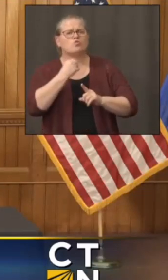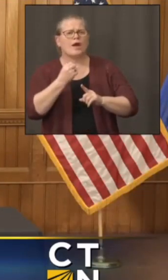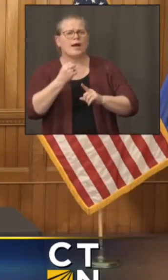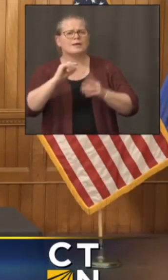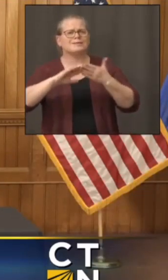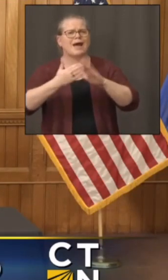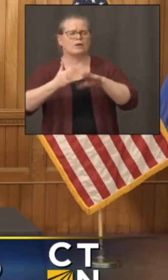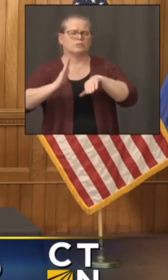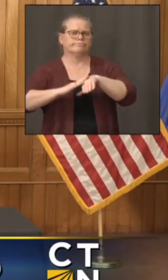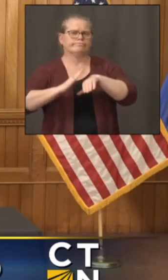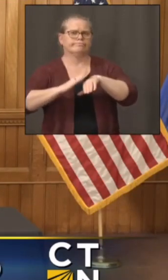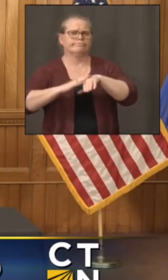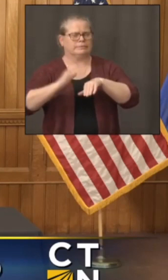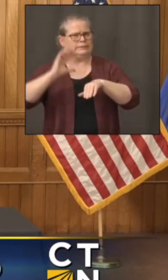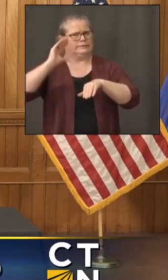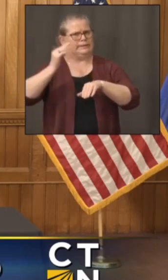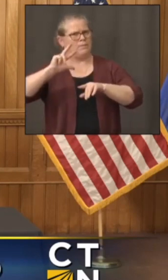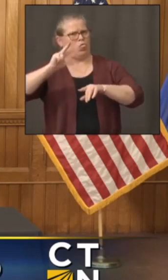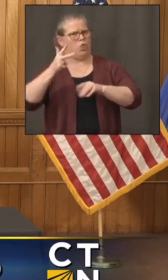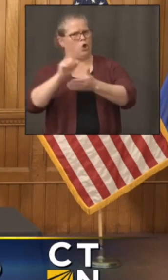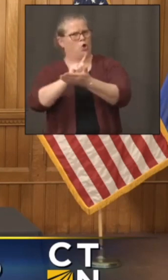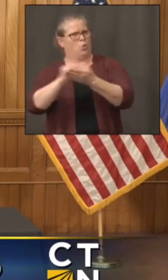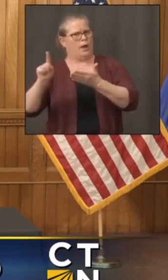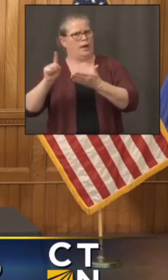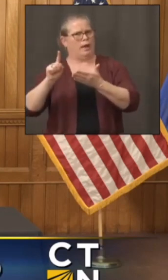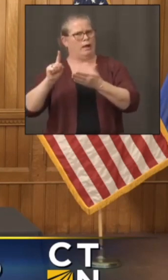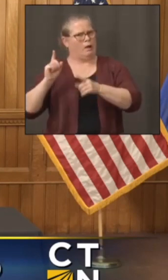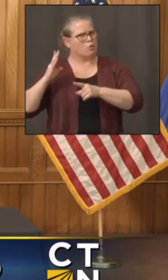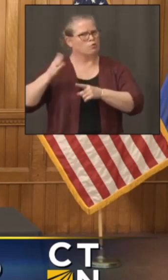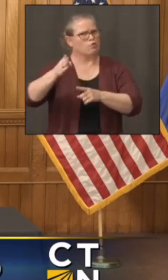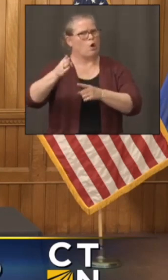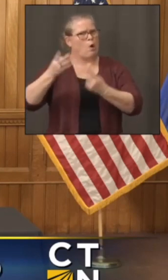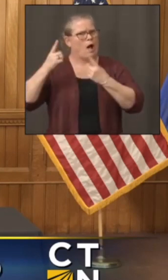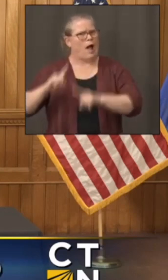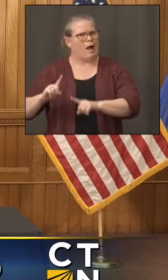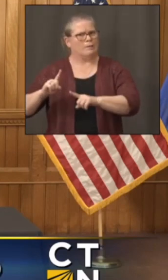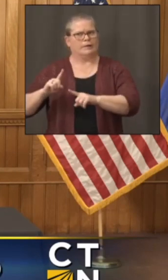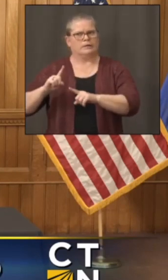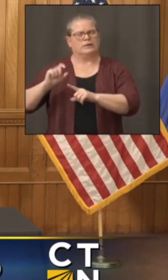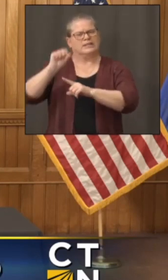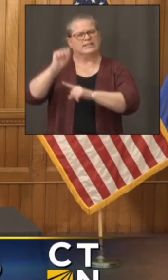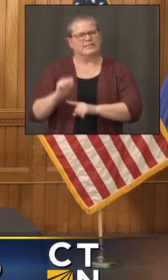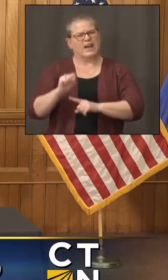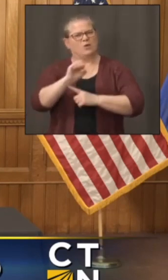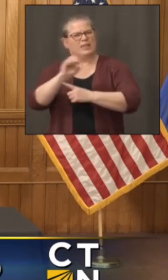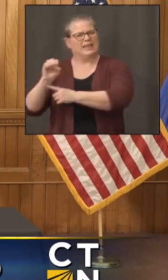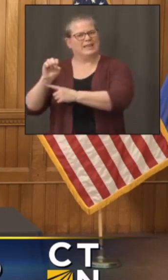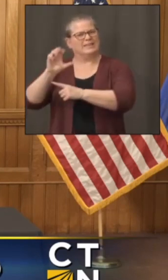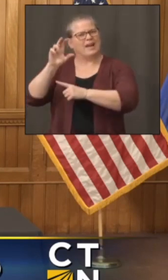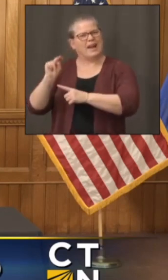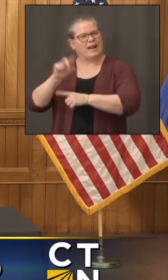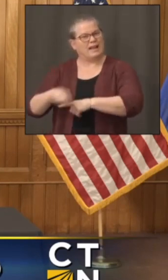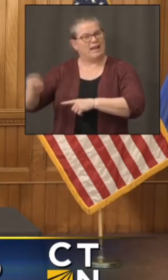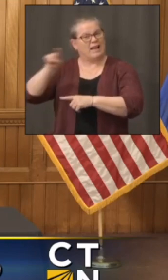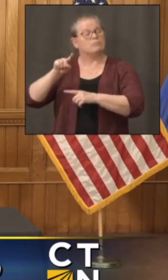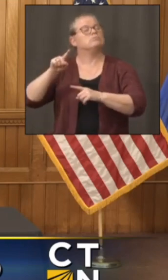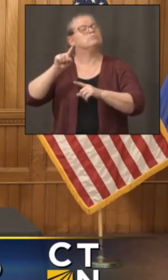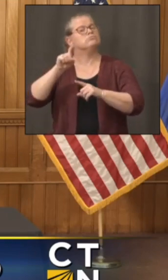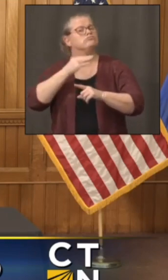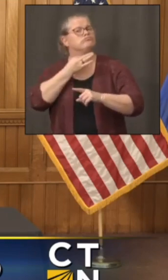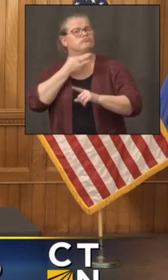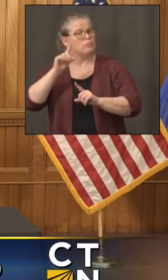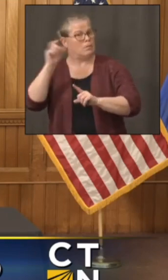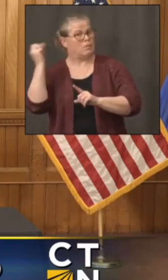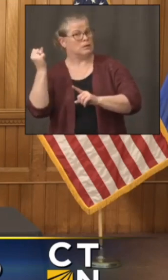southeastern connecticut uh what if anything should the casinos be doing to help combat the spread and are you